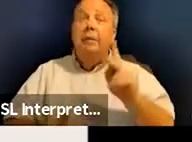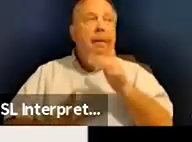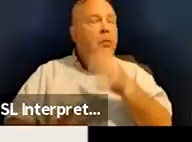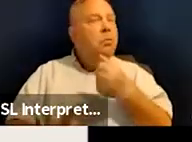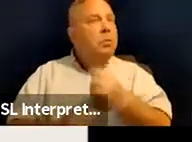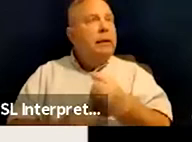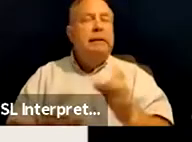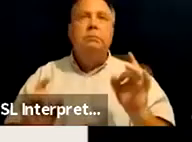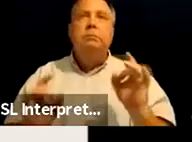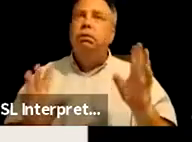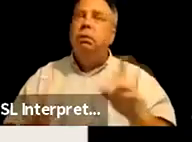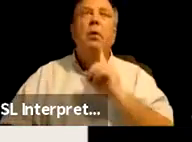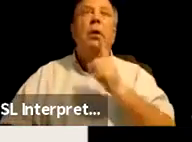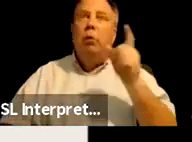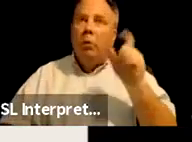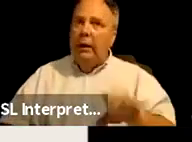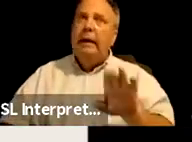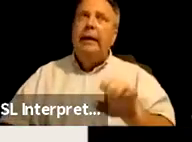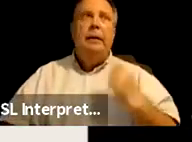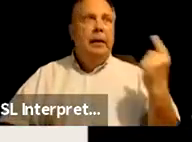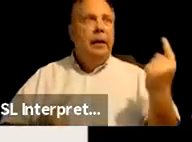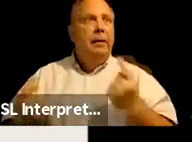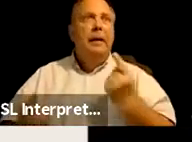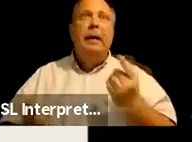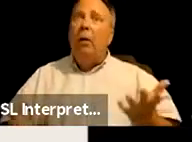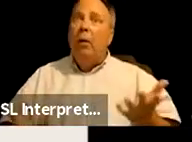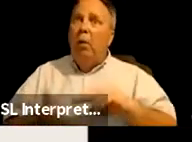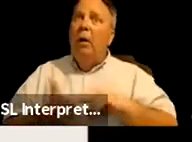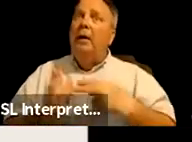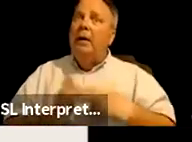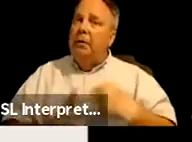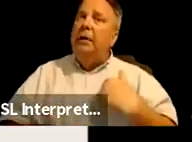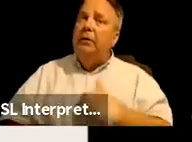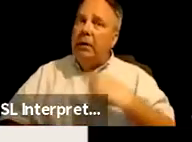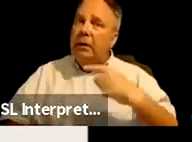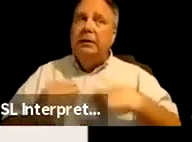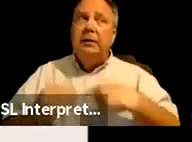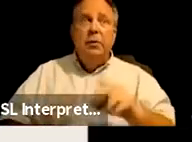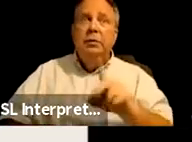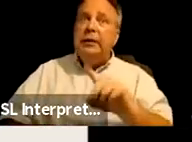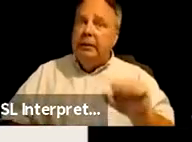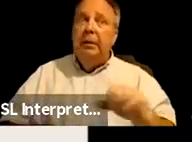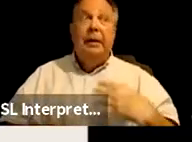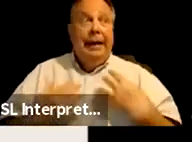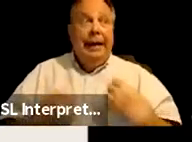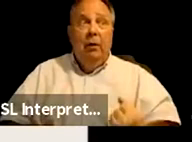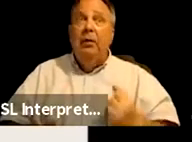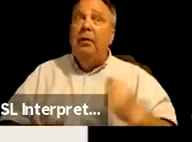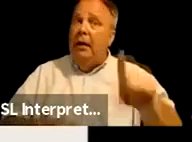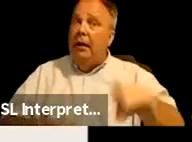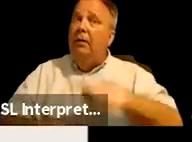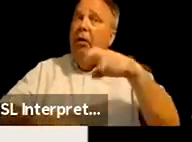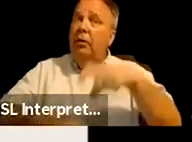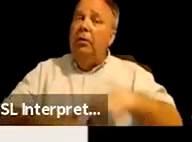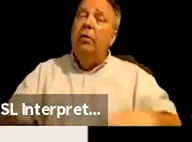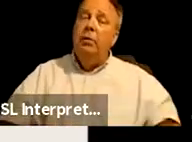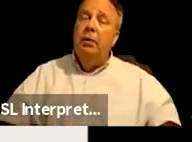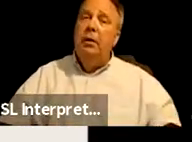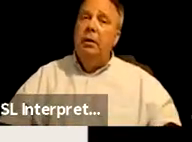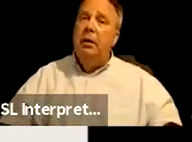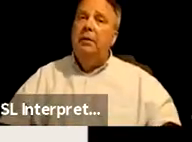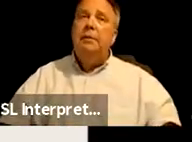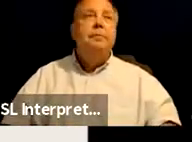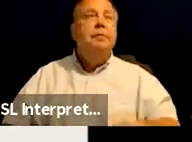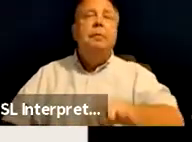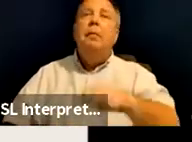hard, we really need to be thinking about what this means for us in terms of disability and health in the long term. You know, other